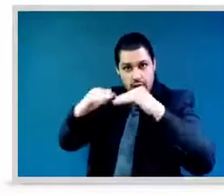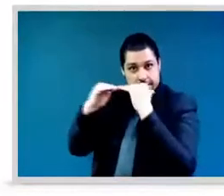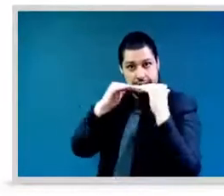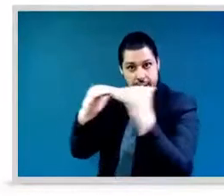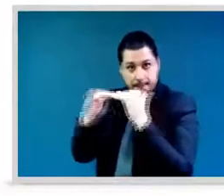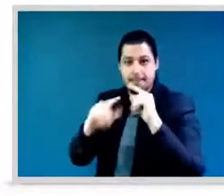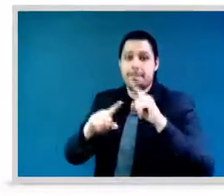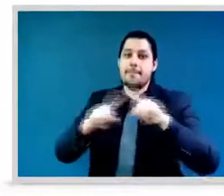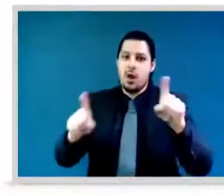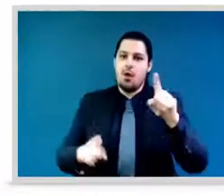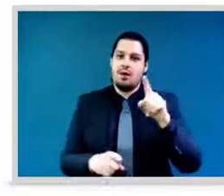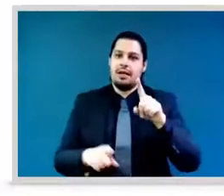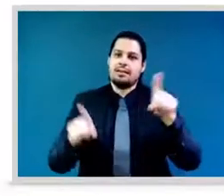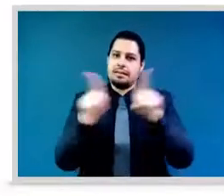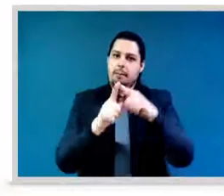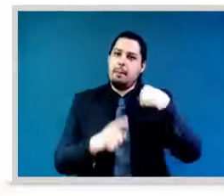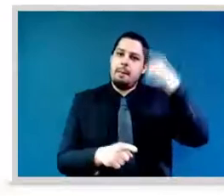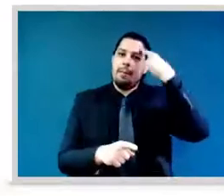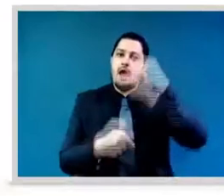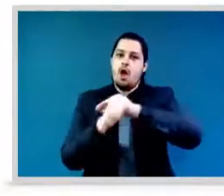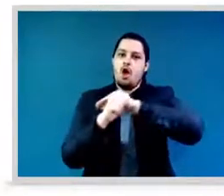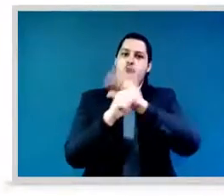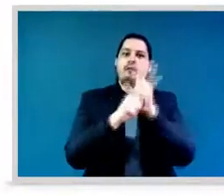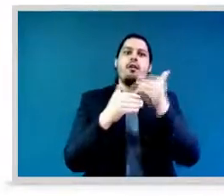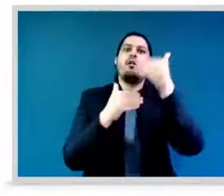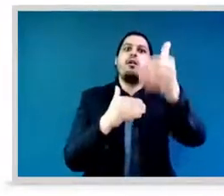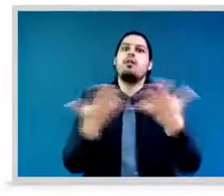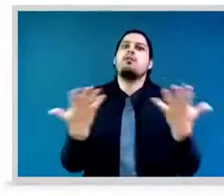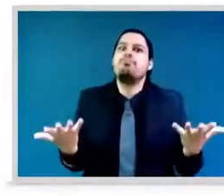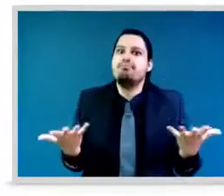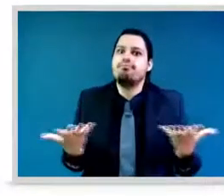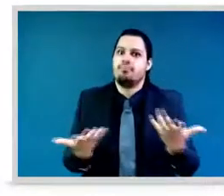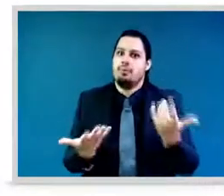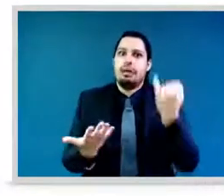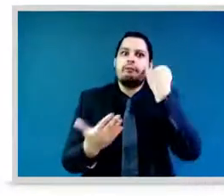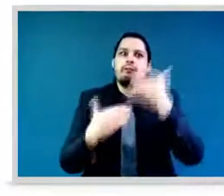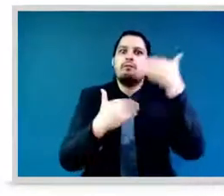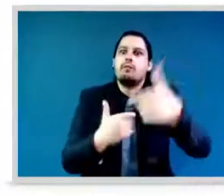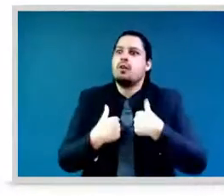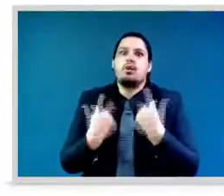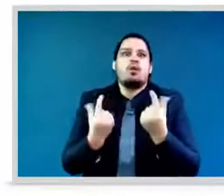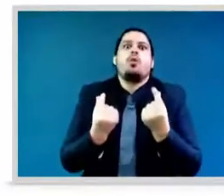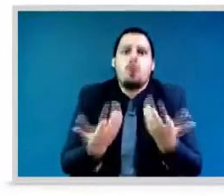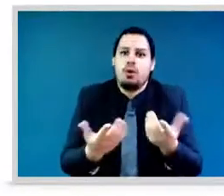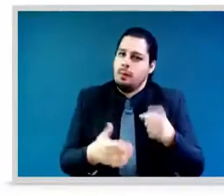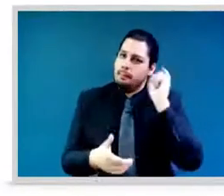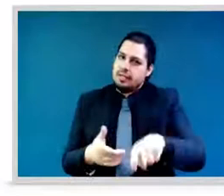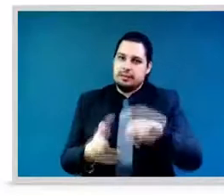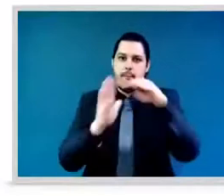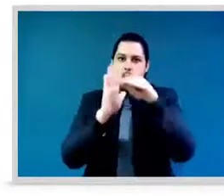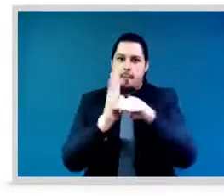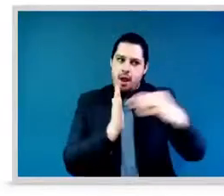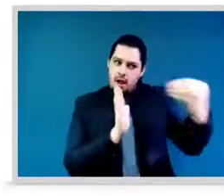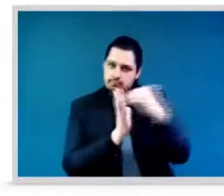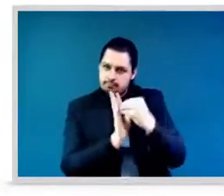budgets are being cut, it's very, very important that we do so. So my final word would be, if we want to, if